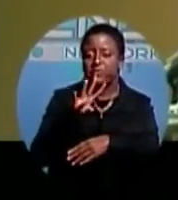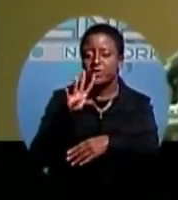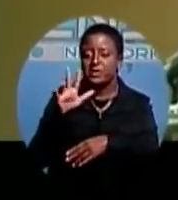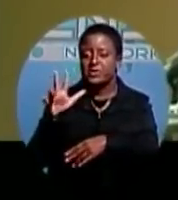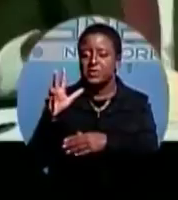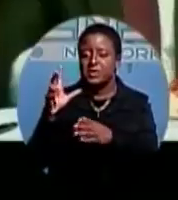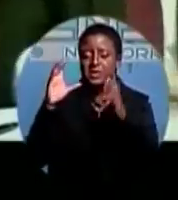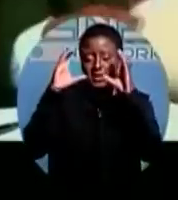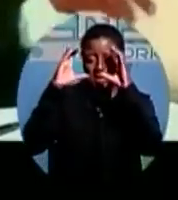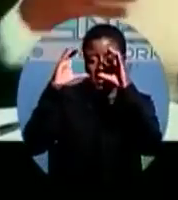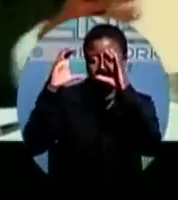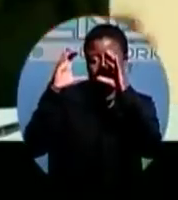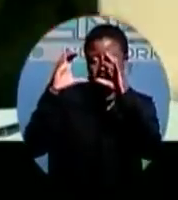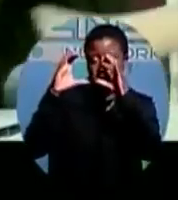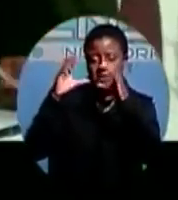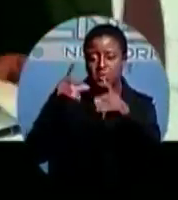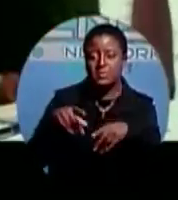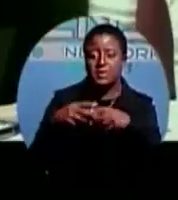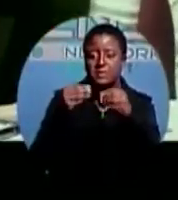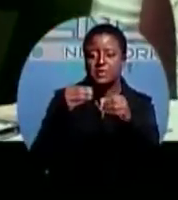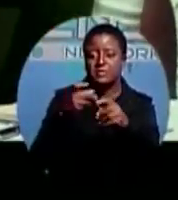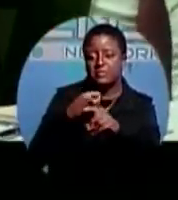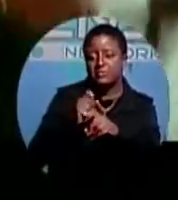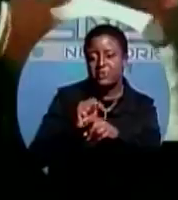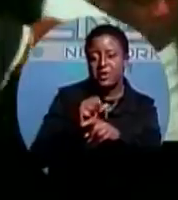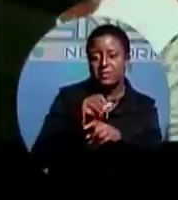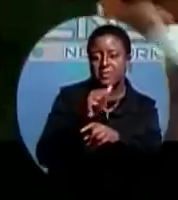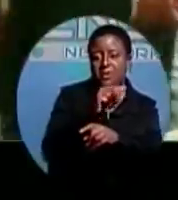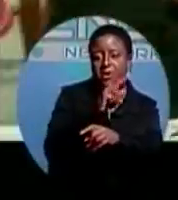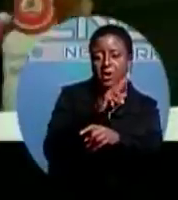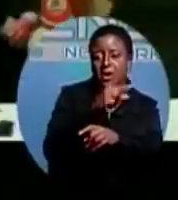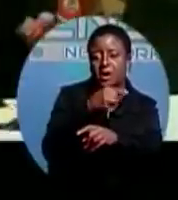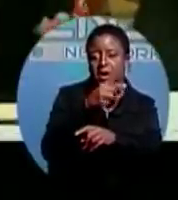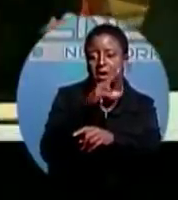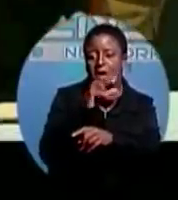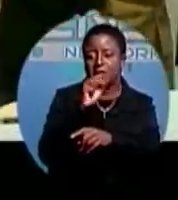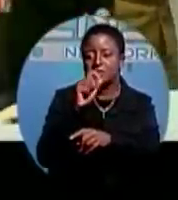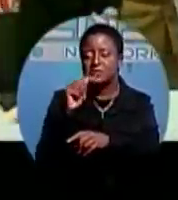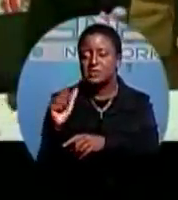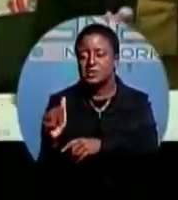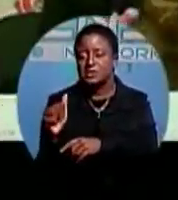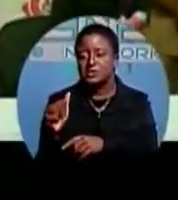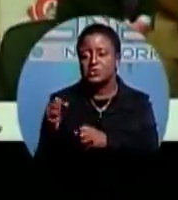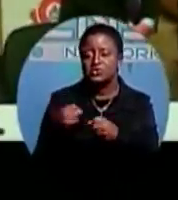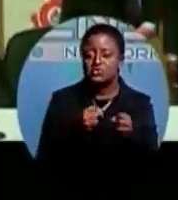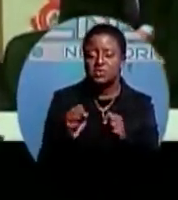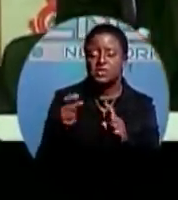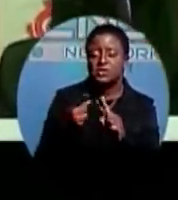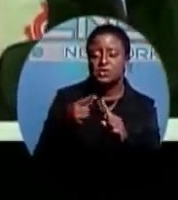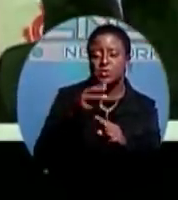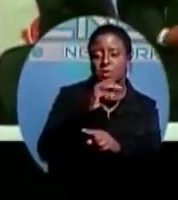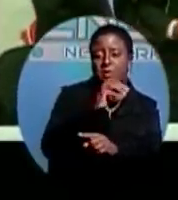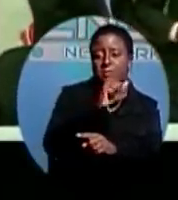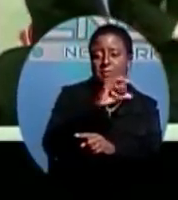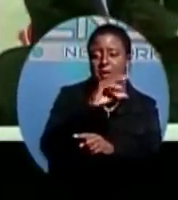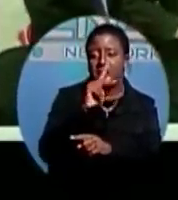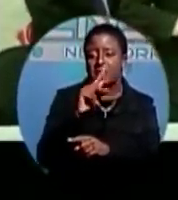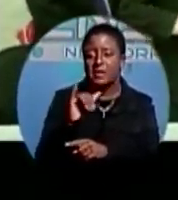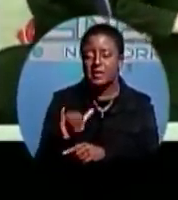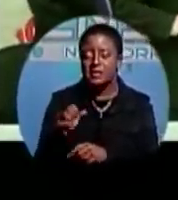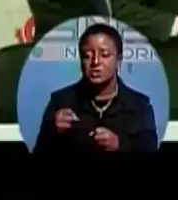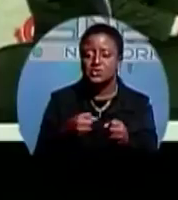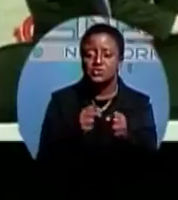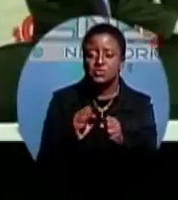to Mackey Street. And one mile south of Bay Street, Mr. Turnquist says signs will also be erected to identify cameras.